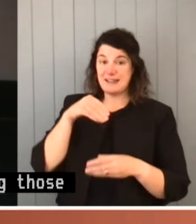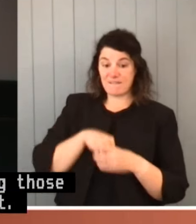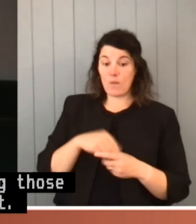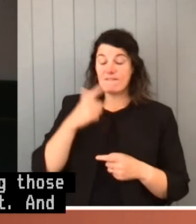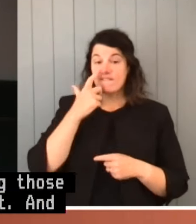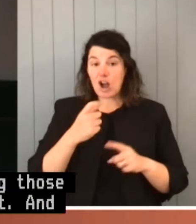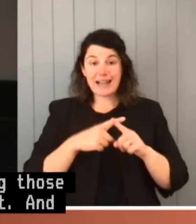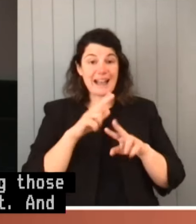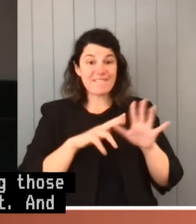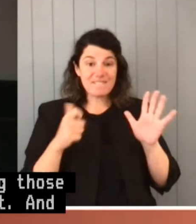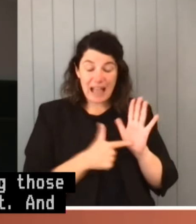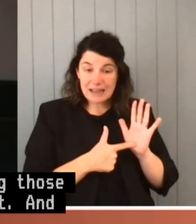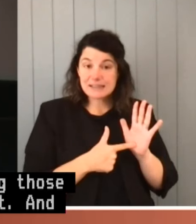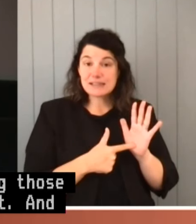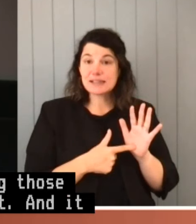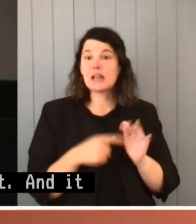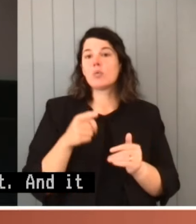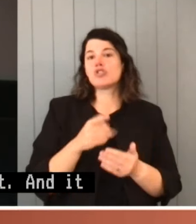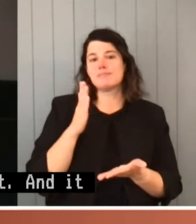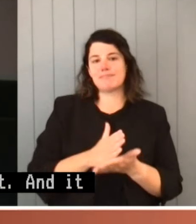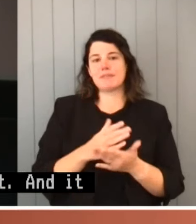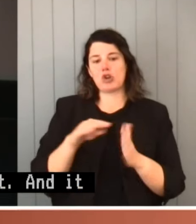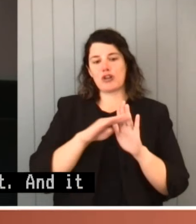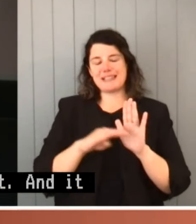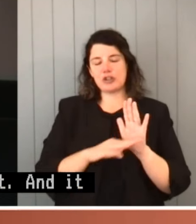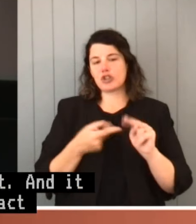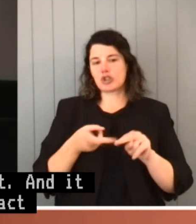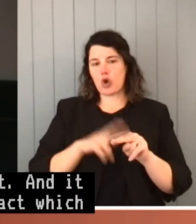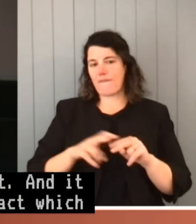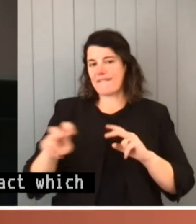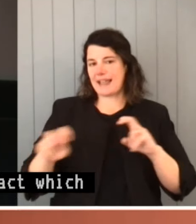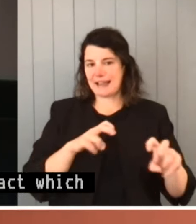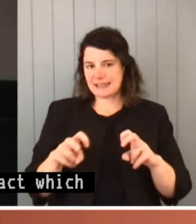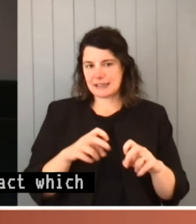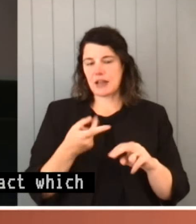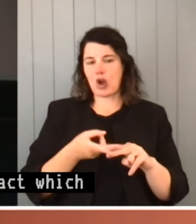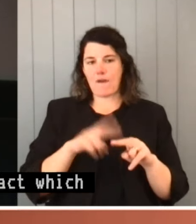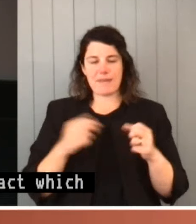which are necessary conditions of the exercise of the power.